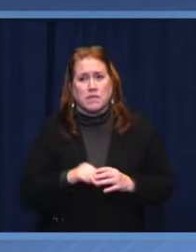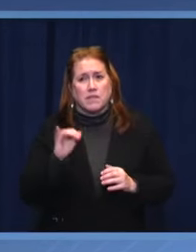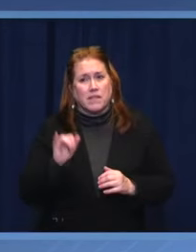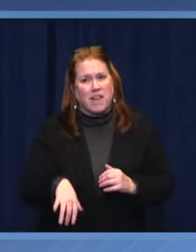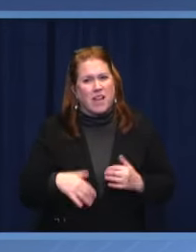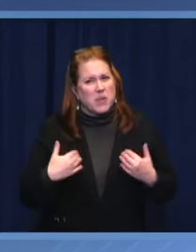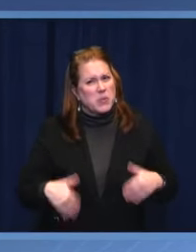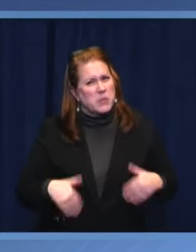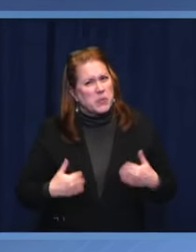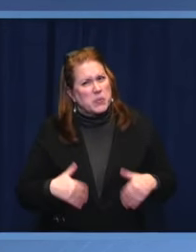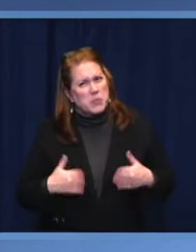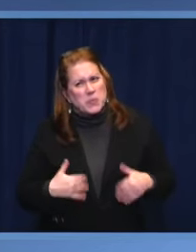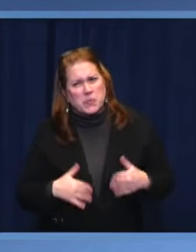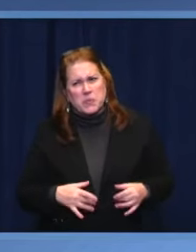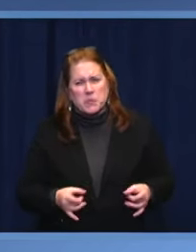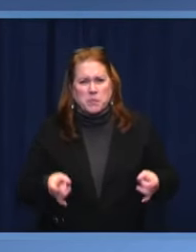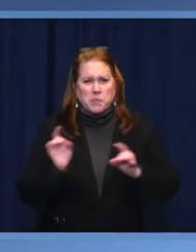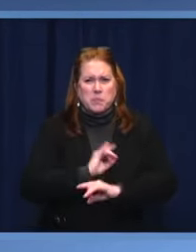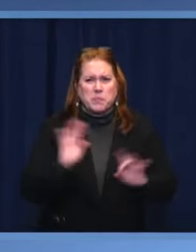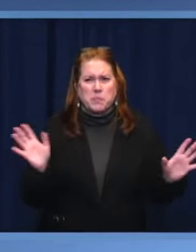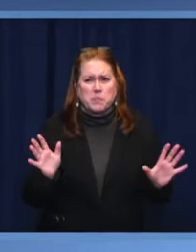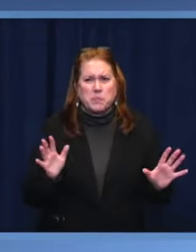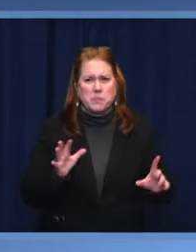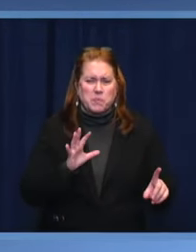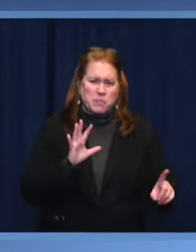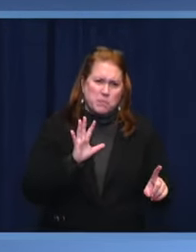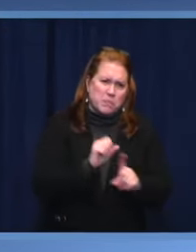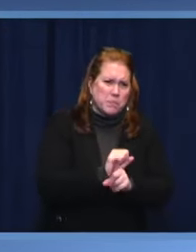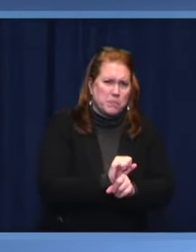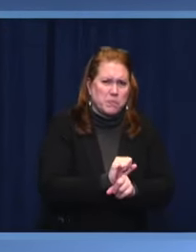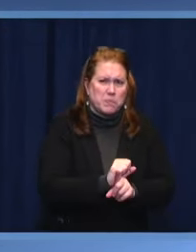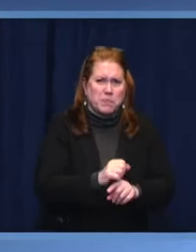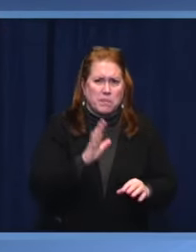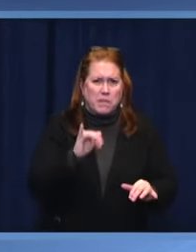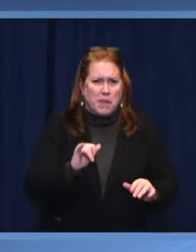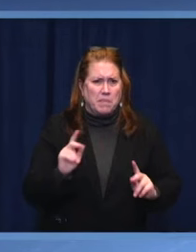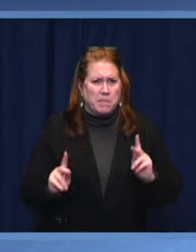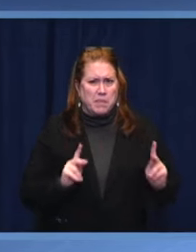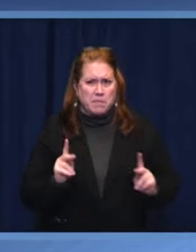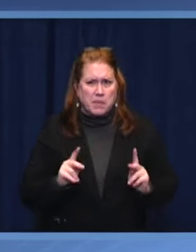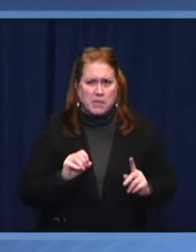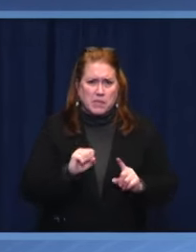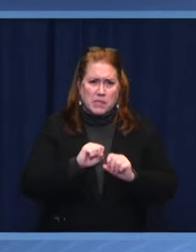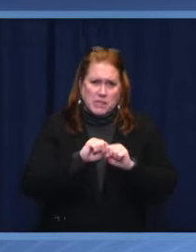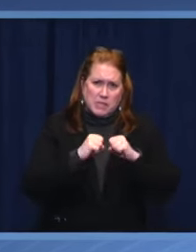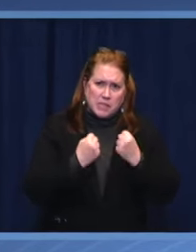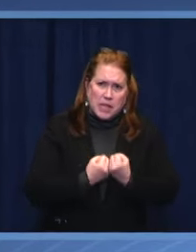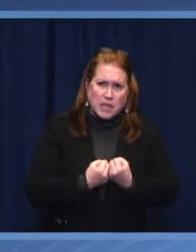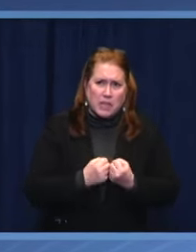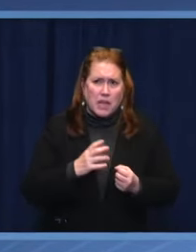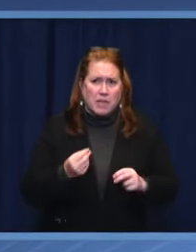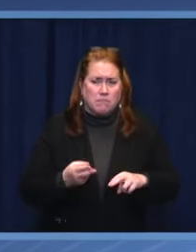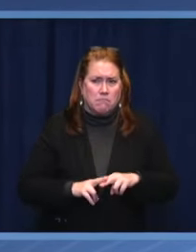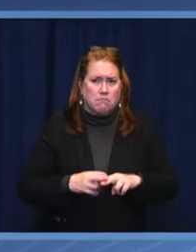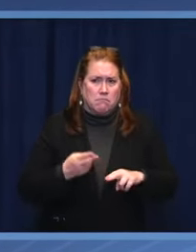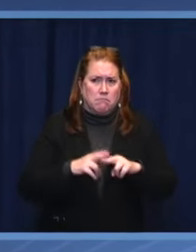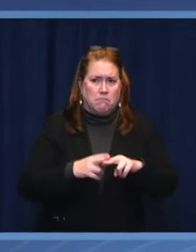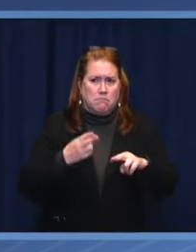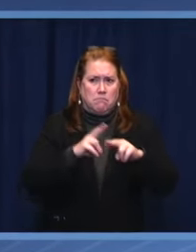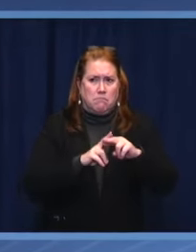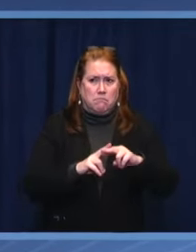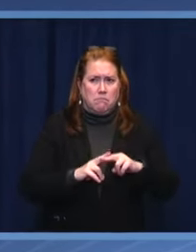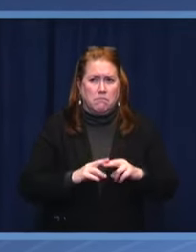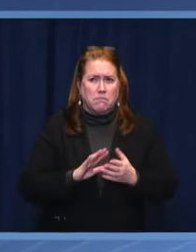whose harmful influence on human beings and society has multiplied, becoming,